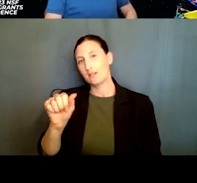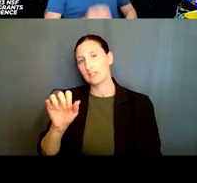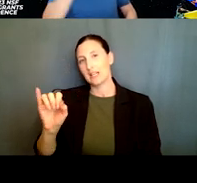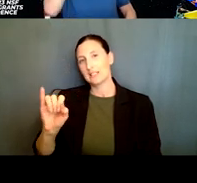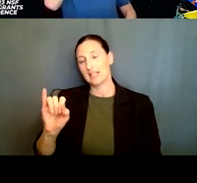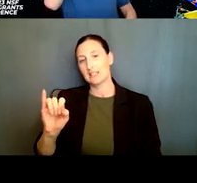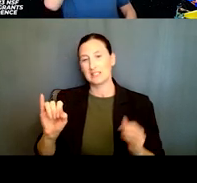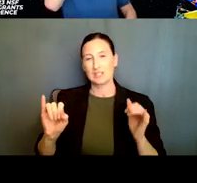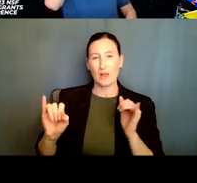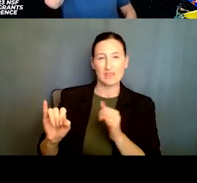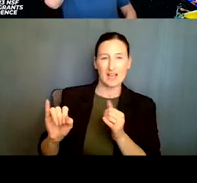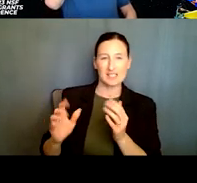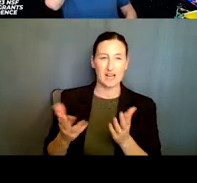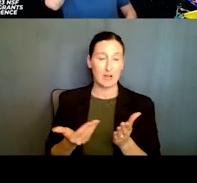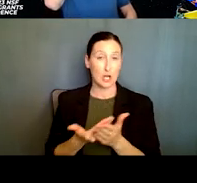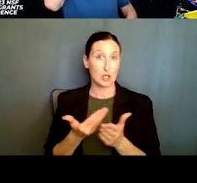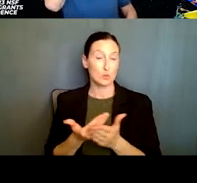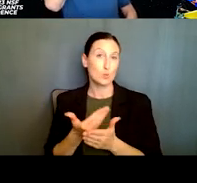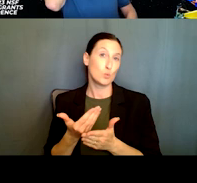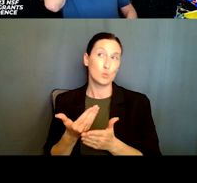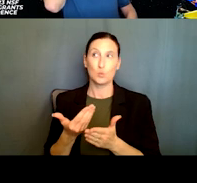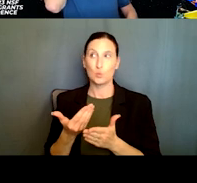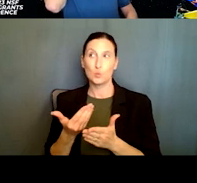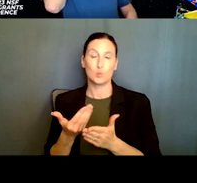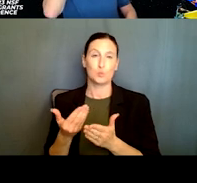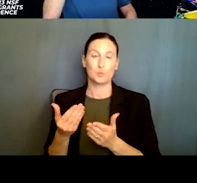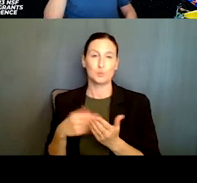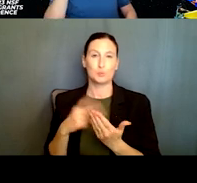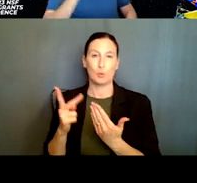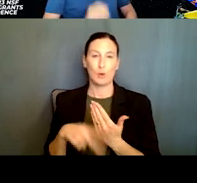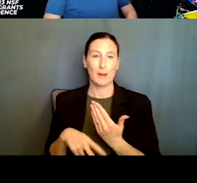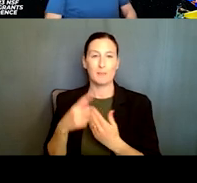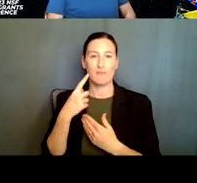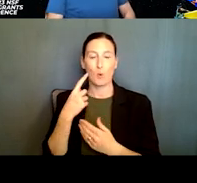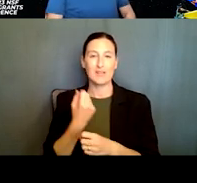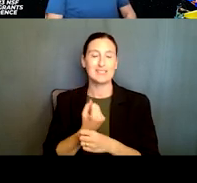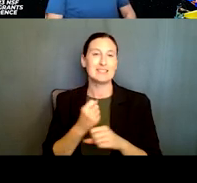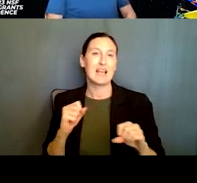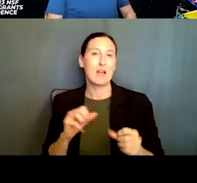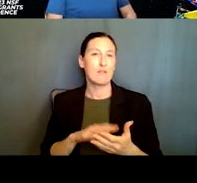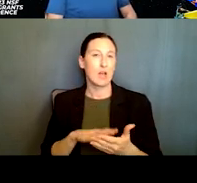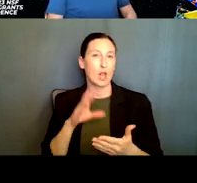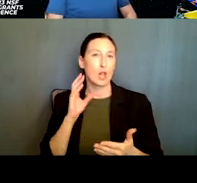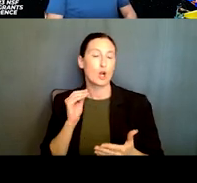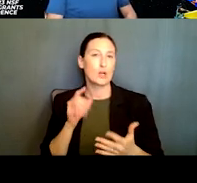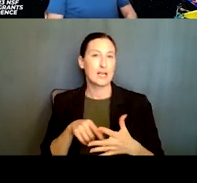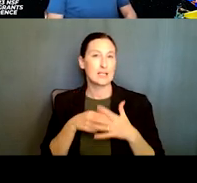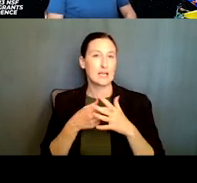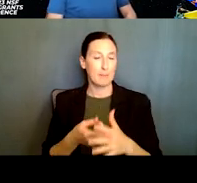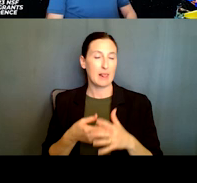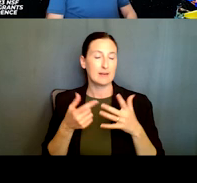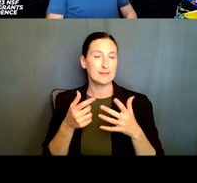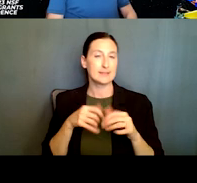solicitation. You have the URL at the bottom, uh, safe learning enables systems. So, essentially the question is,